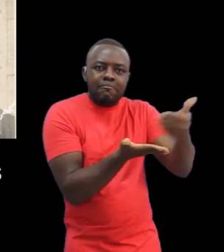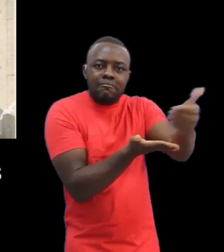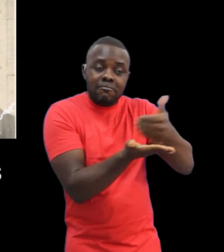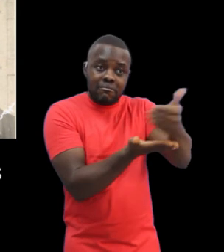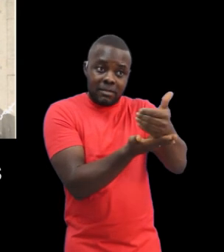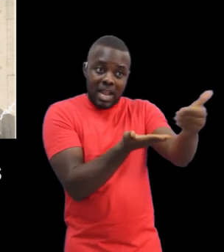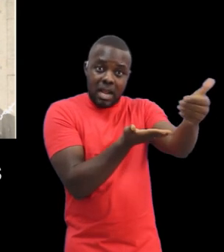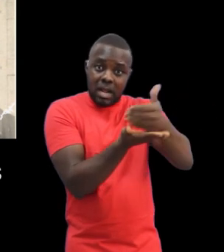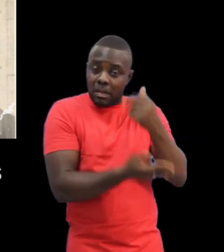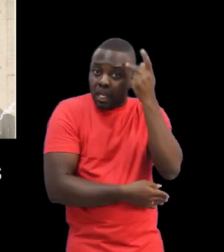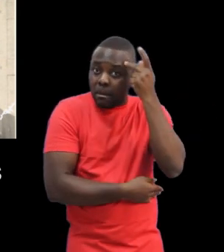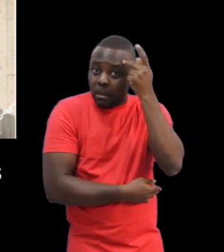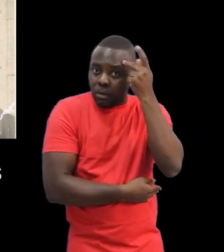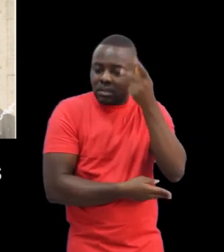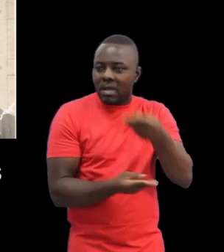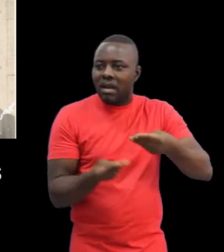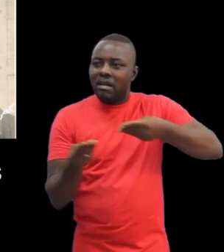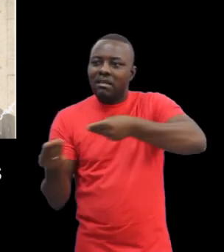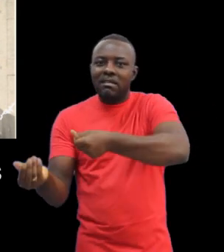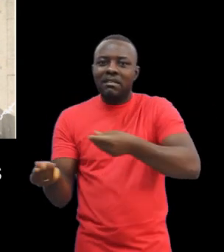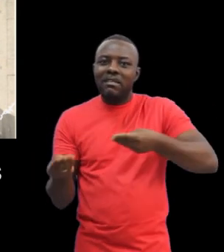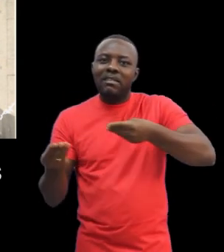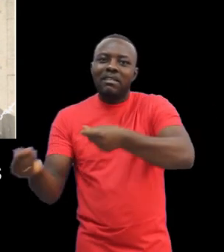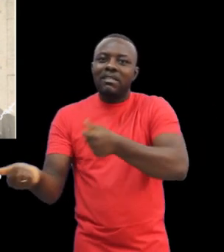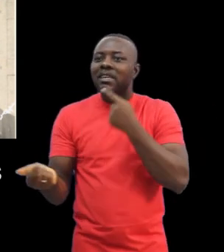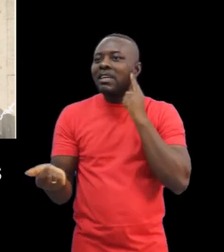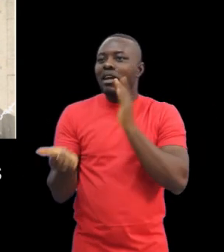Deaf, in addition to the ongoing training in Ibadan.